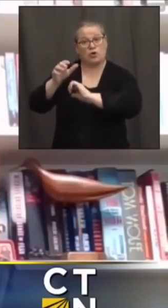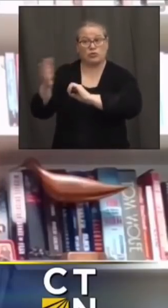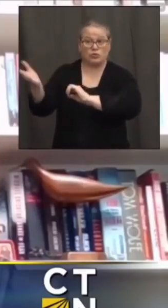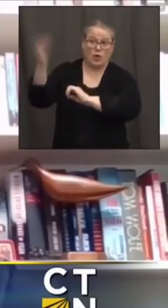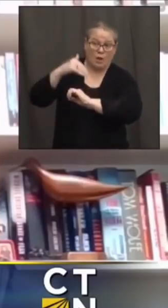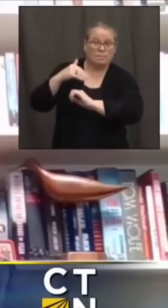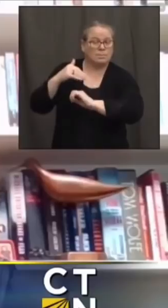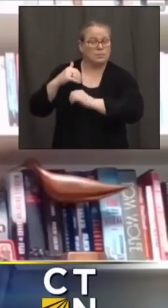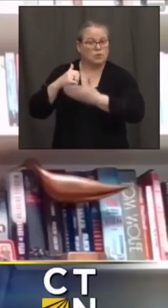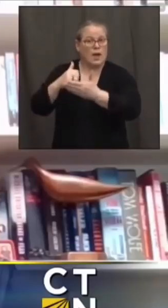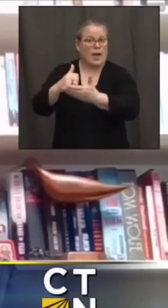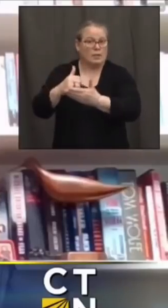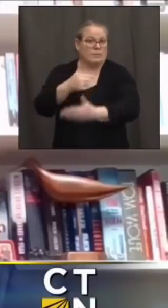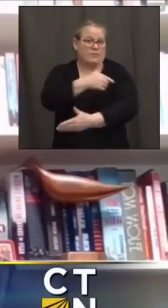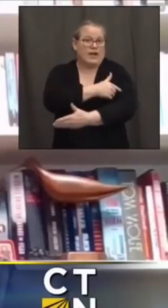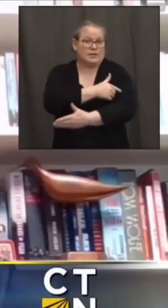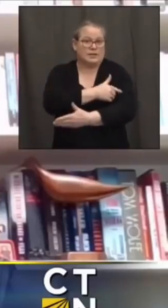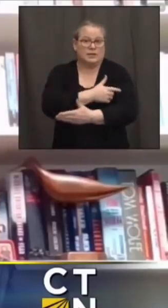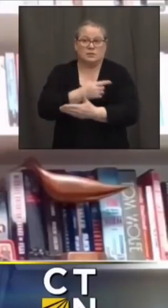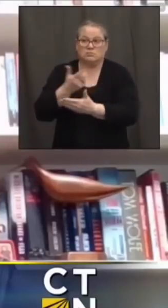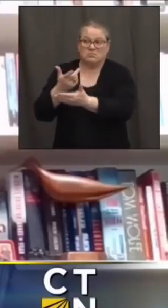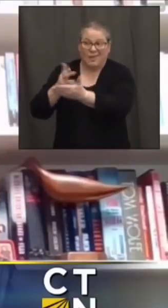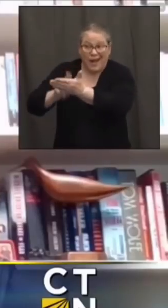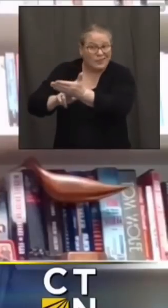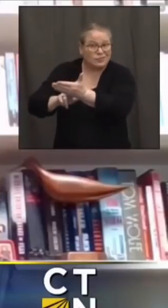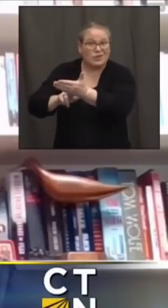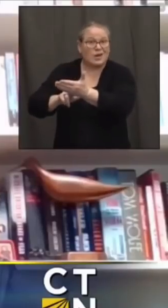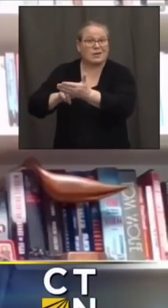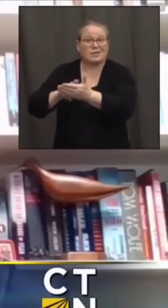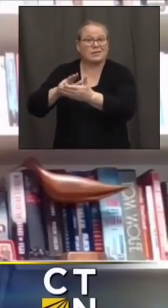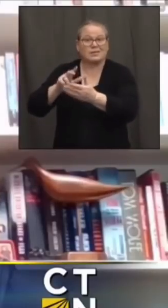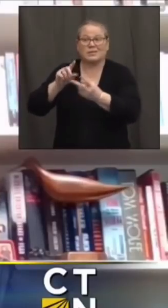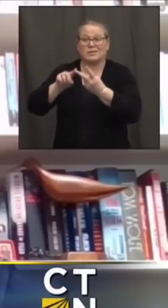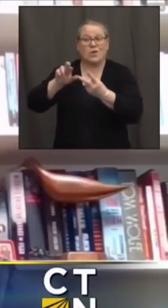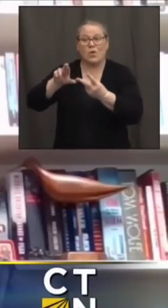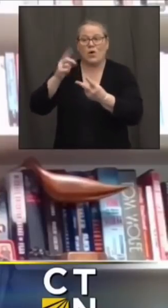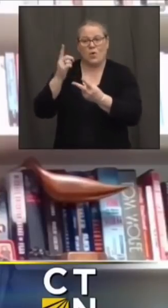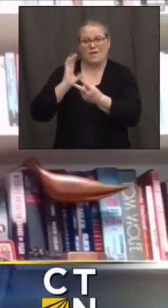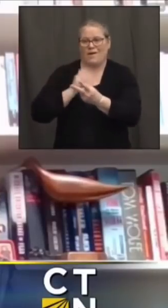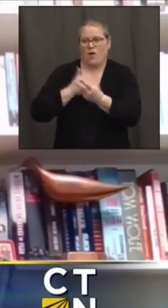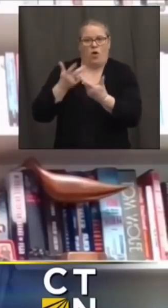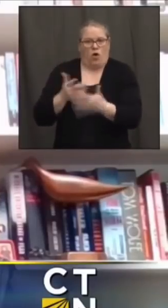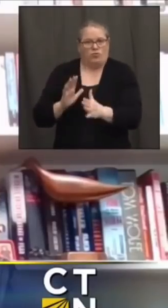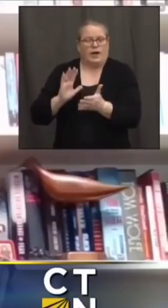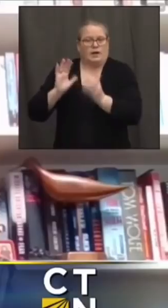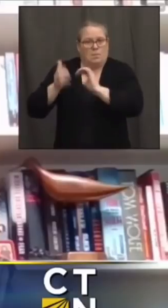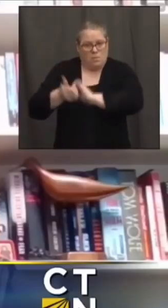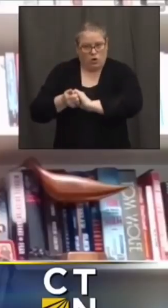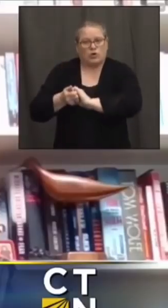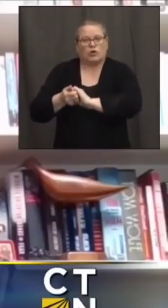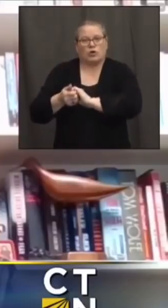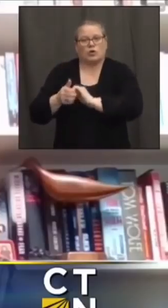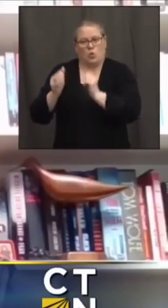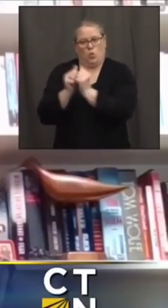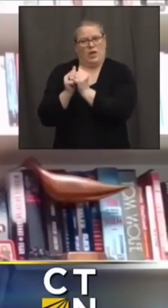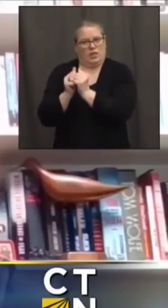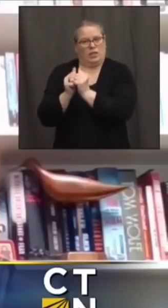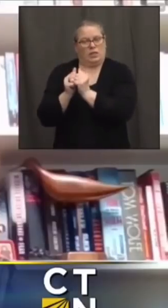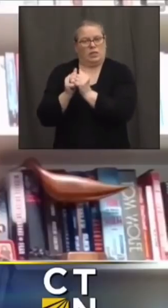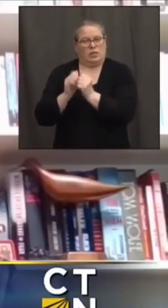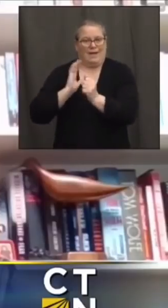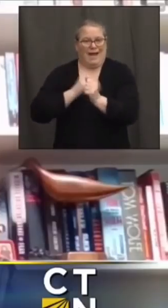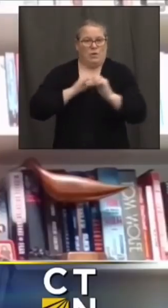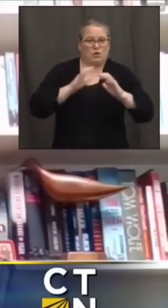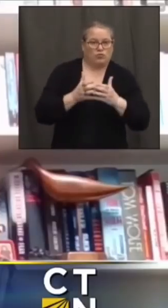as needed whether that's a contractor one of our uh provider partners uh to come on site and administer the vaccination